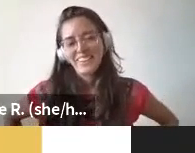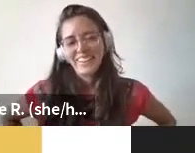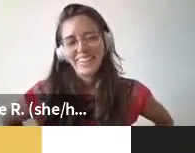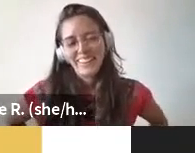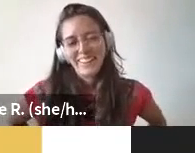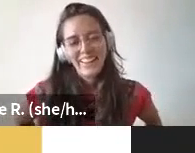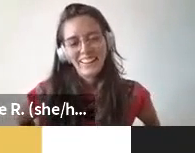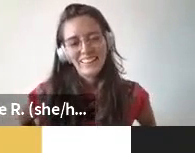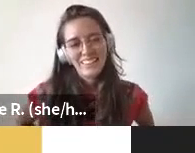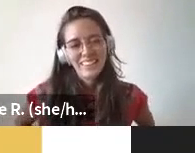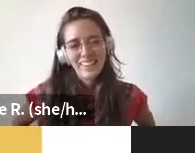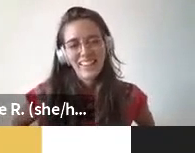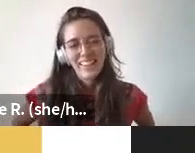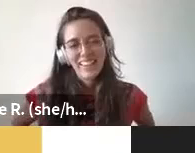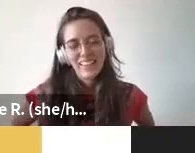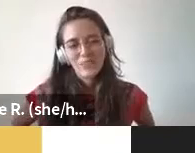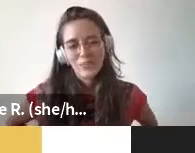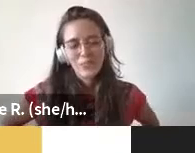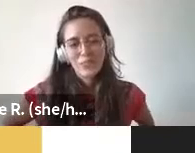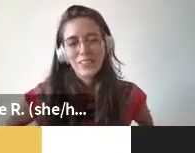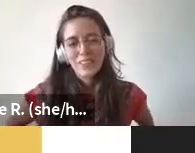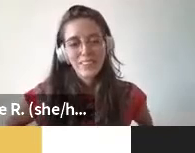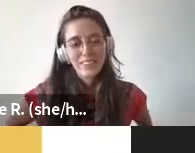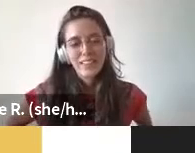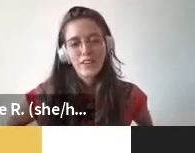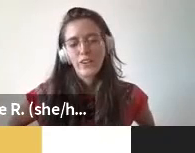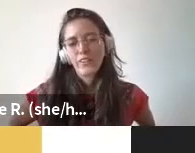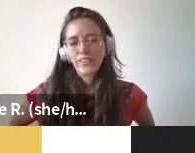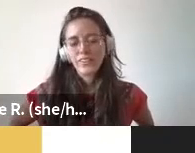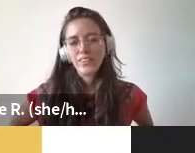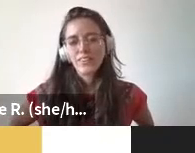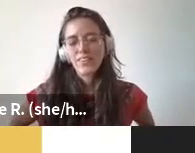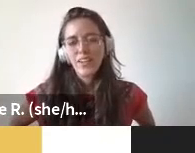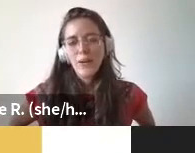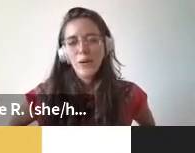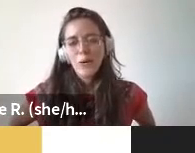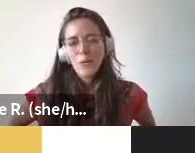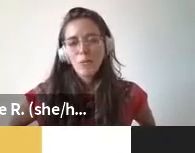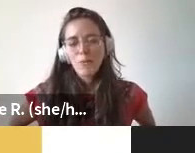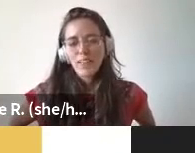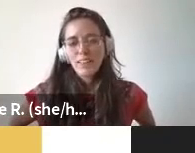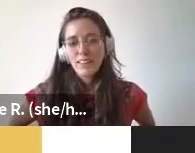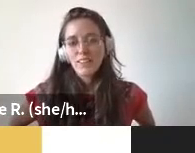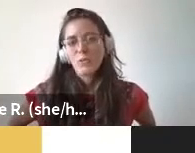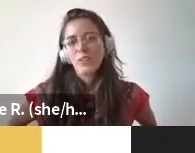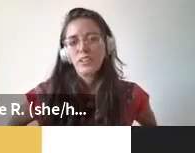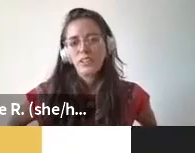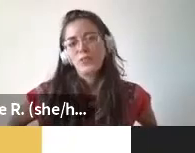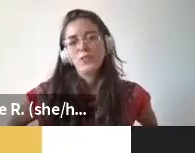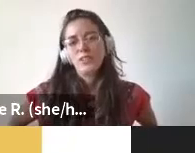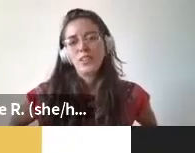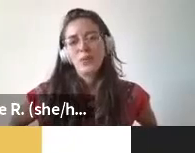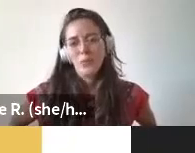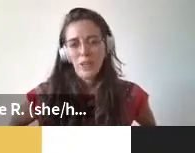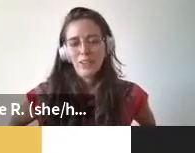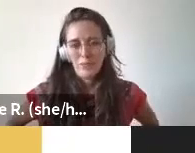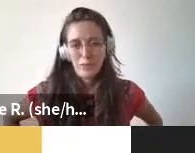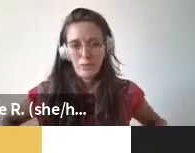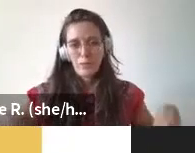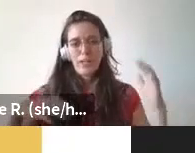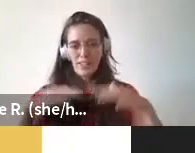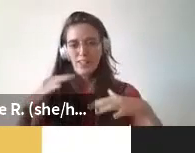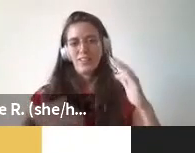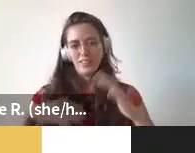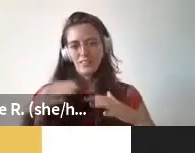yeah definitely and and as uh as we've been discussing i think this is this is really an interesting